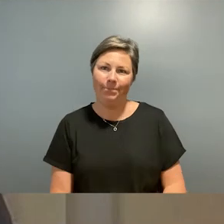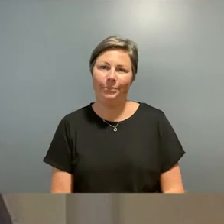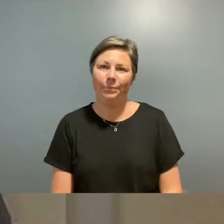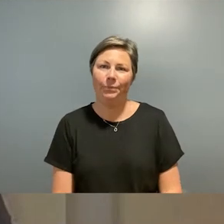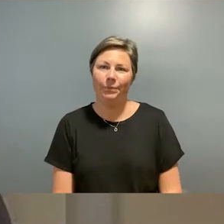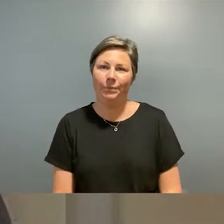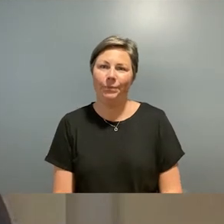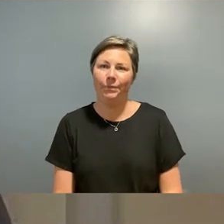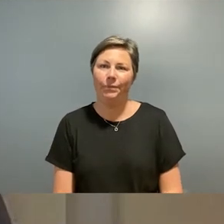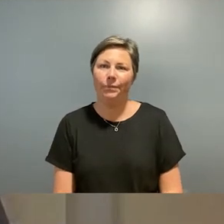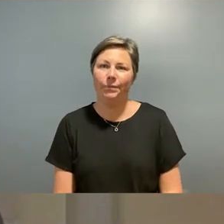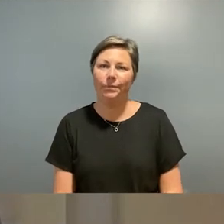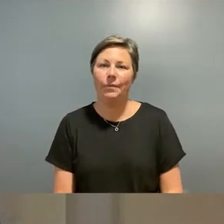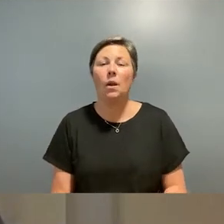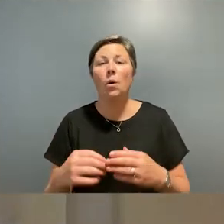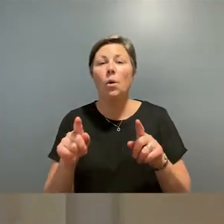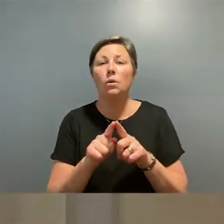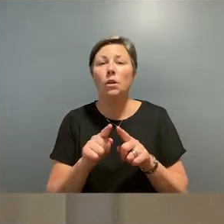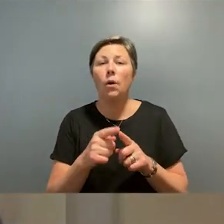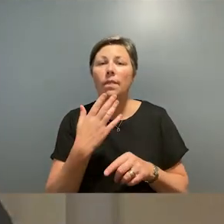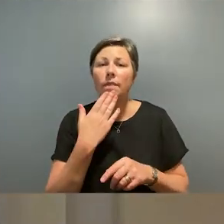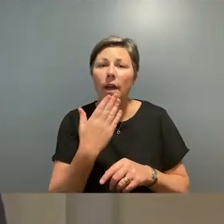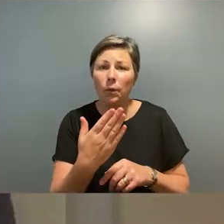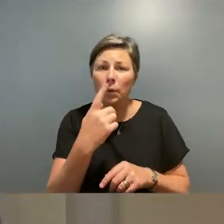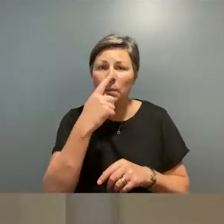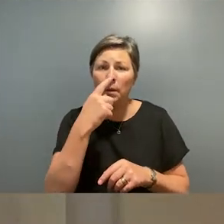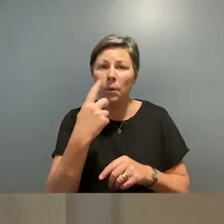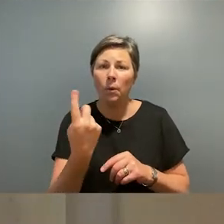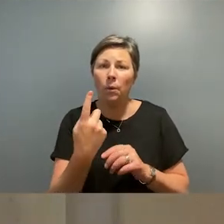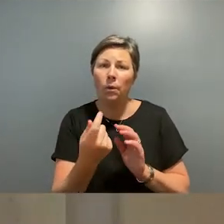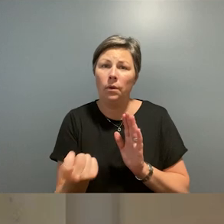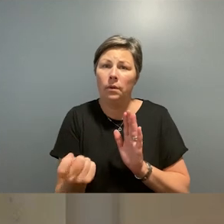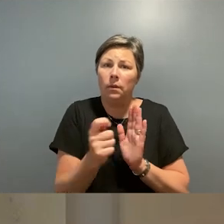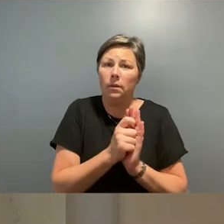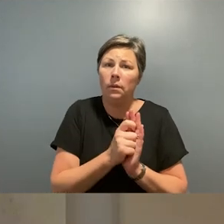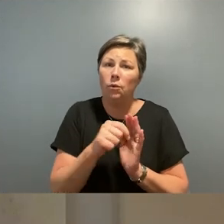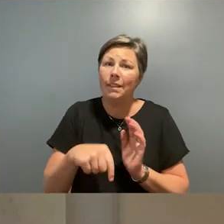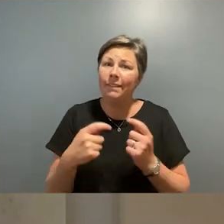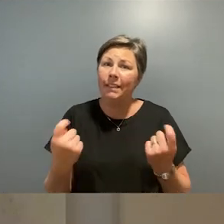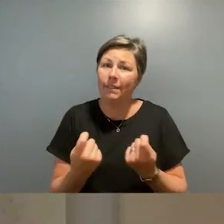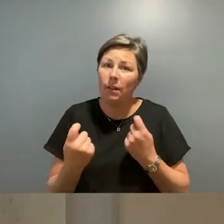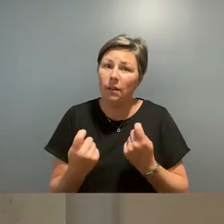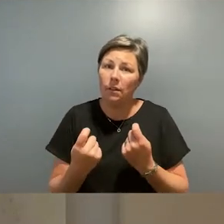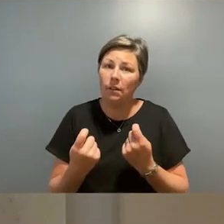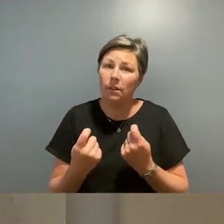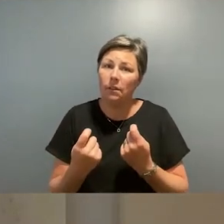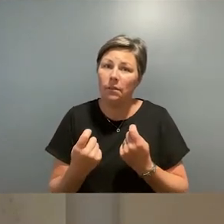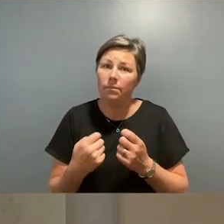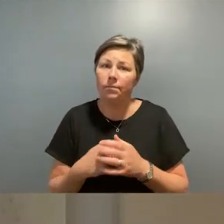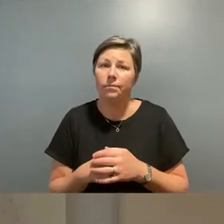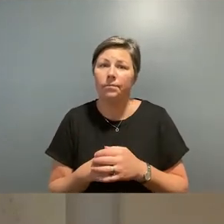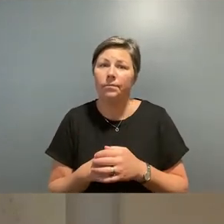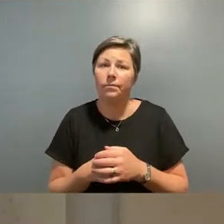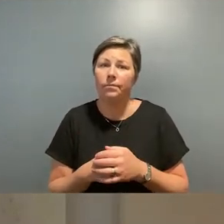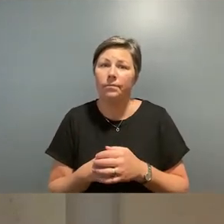i'd also like to thank the many people who've donated to our first festival particularly i'd like to call